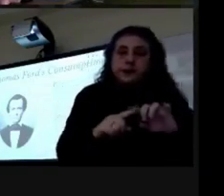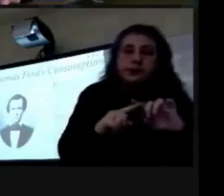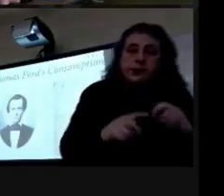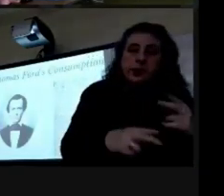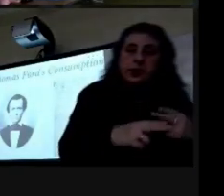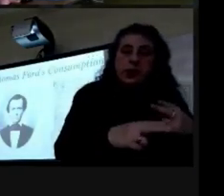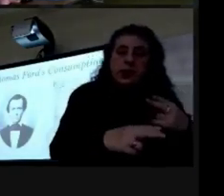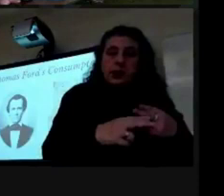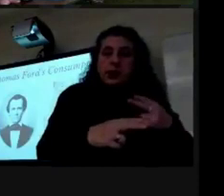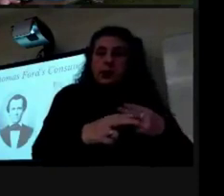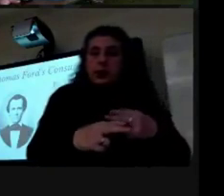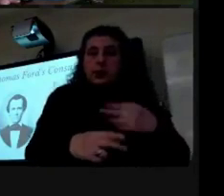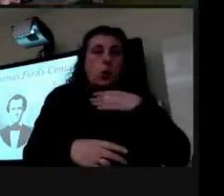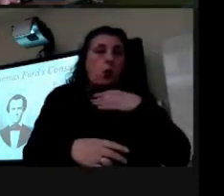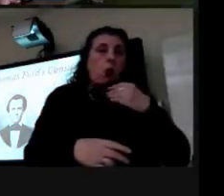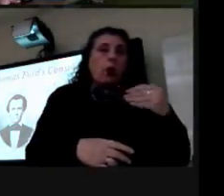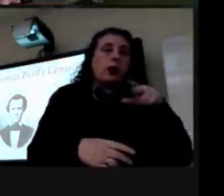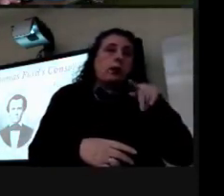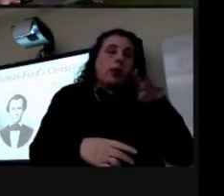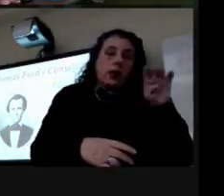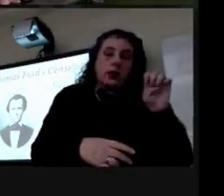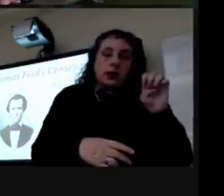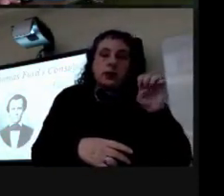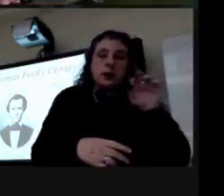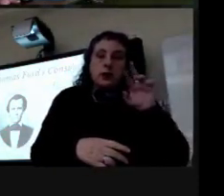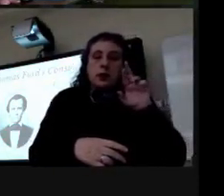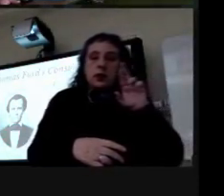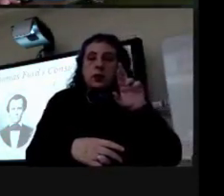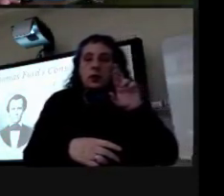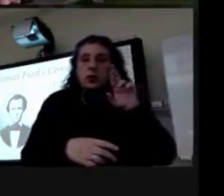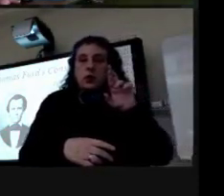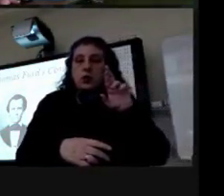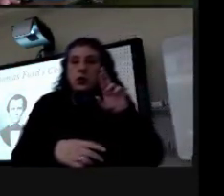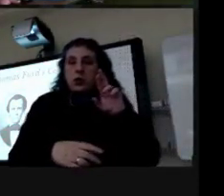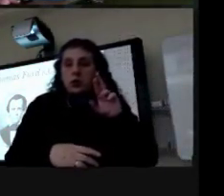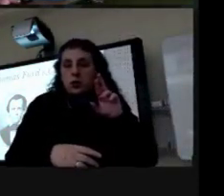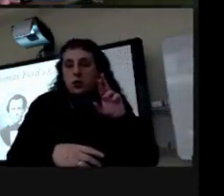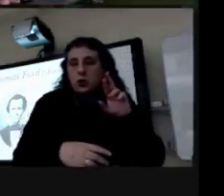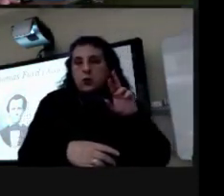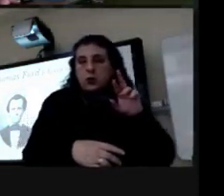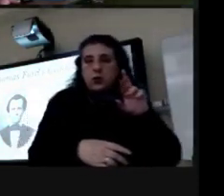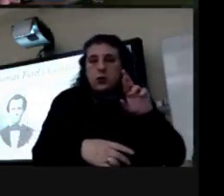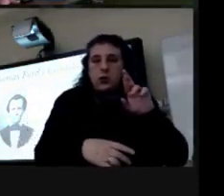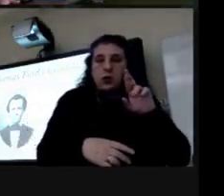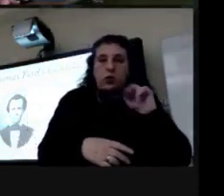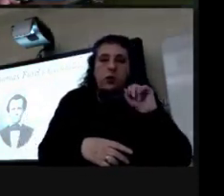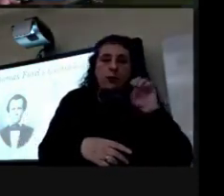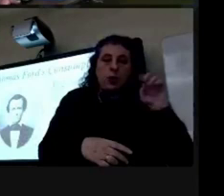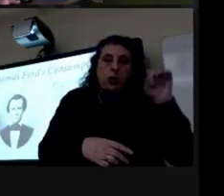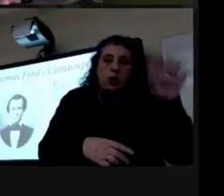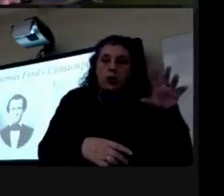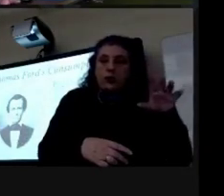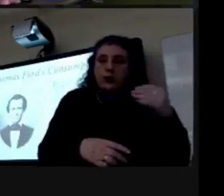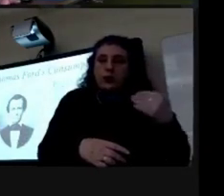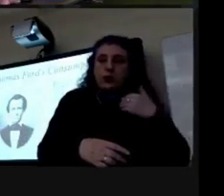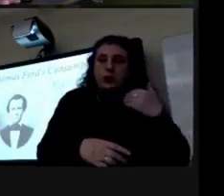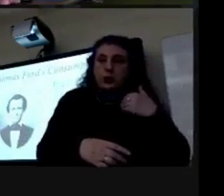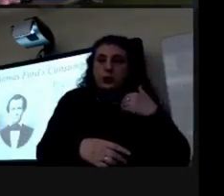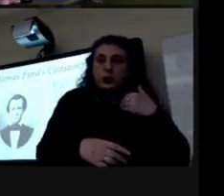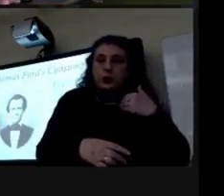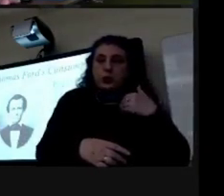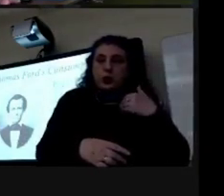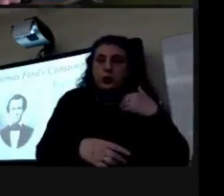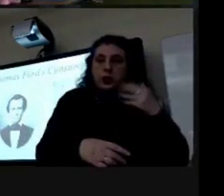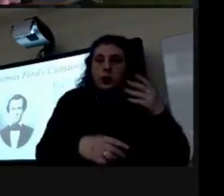they went by were the white plague the robber of youth captain of all these men of death or the graveyard cough so that really tells you what